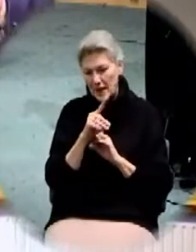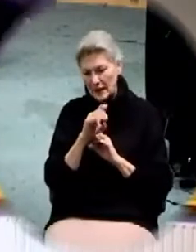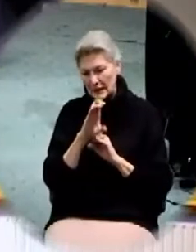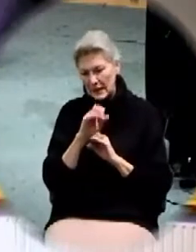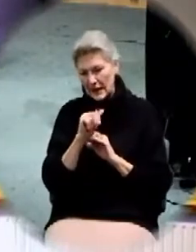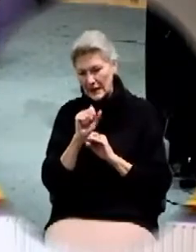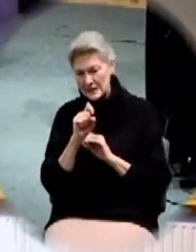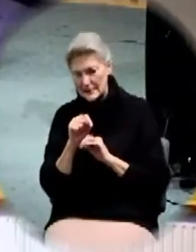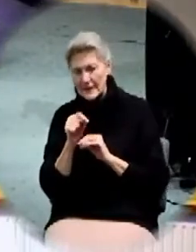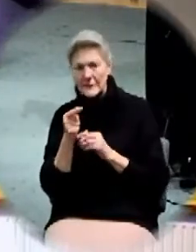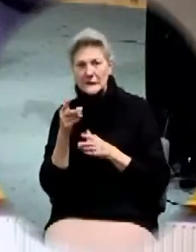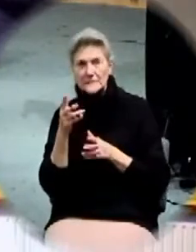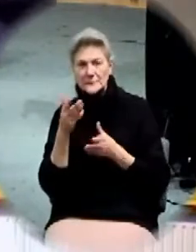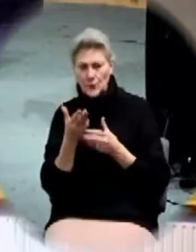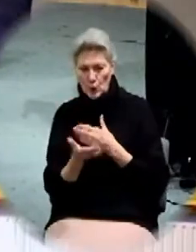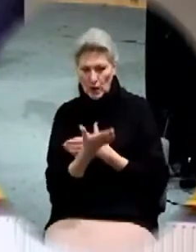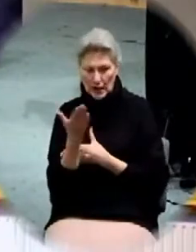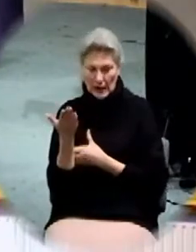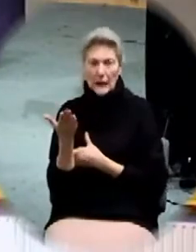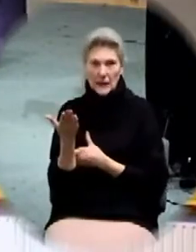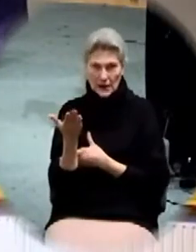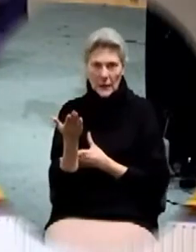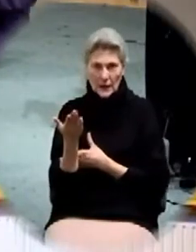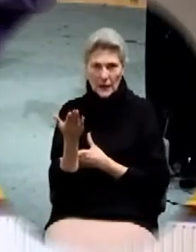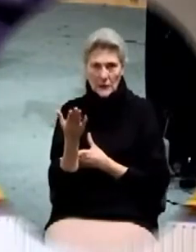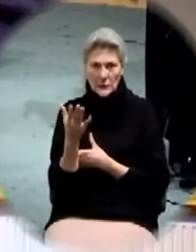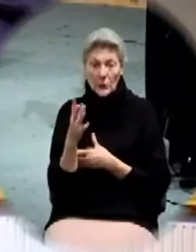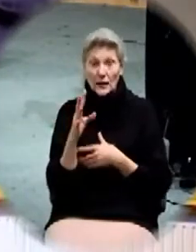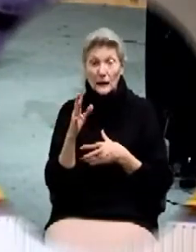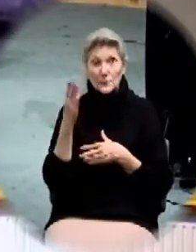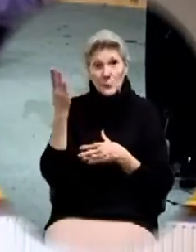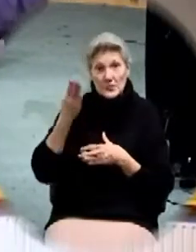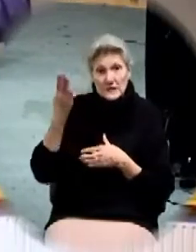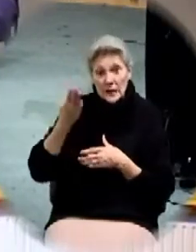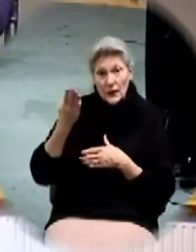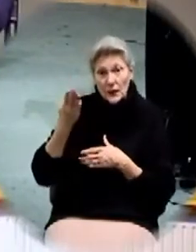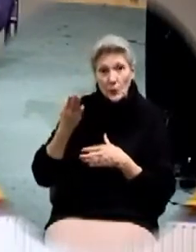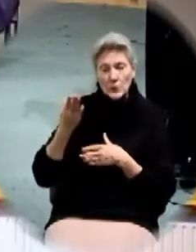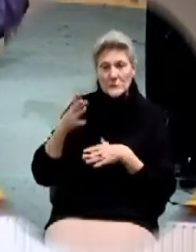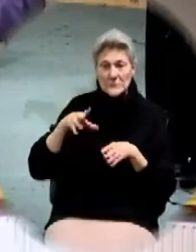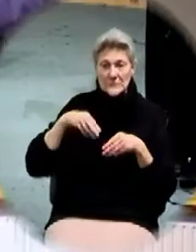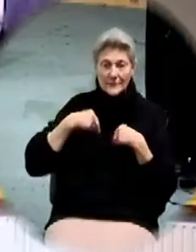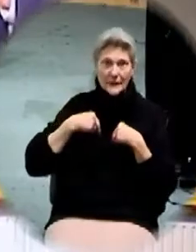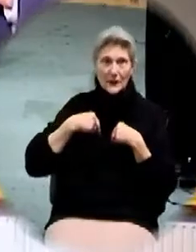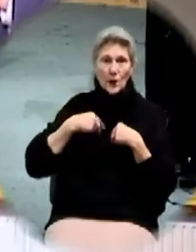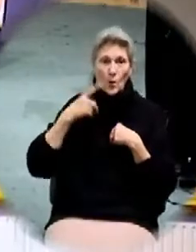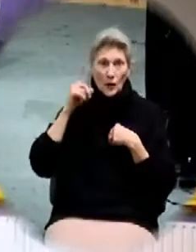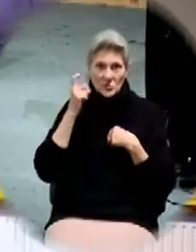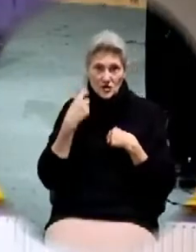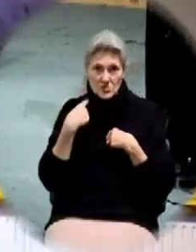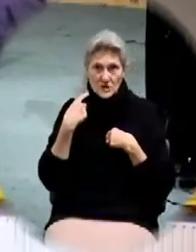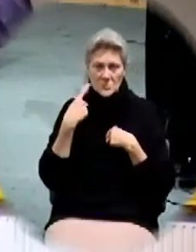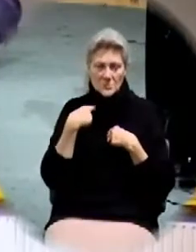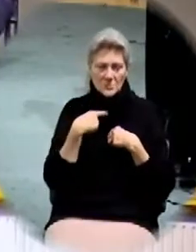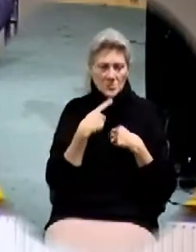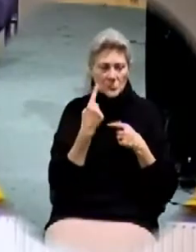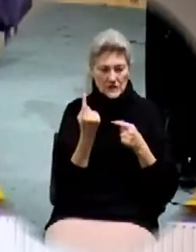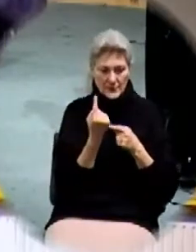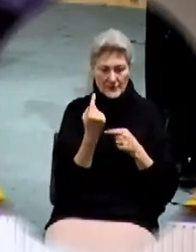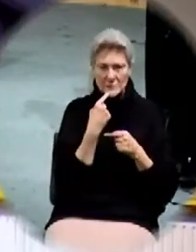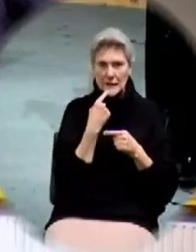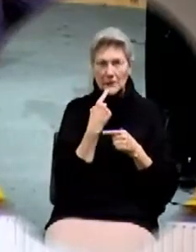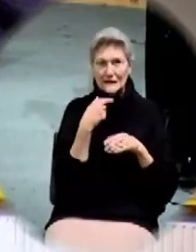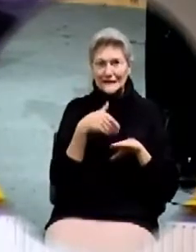and the speaker had taken questions. had sent him questions. One of the people had sent him questions saying, he's a real estate agent from California,